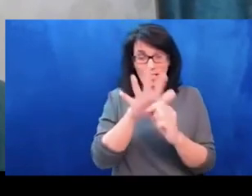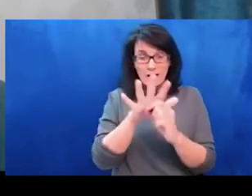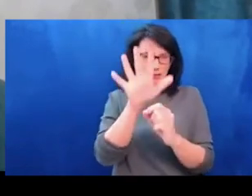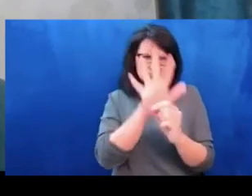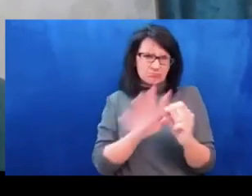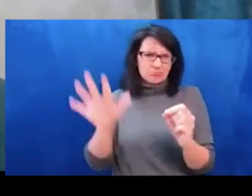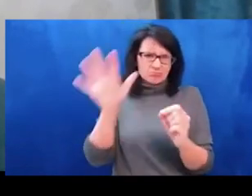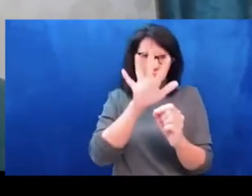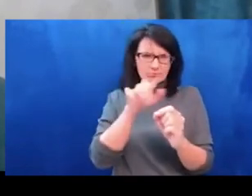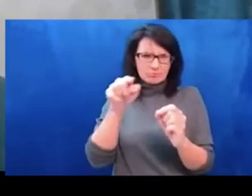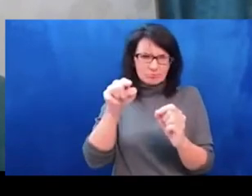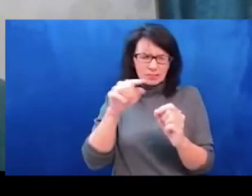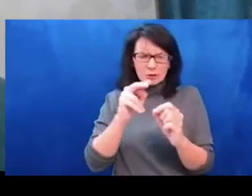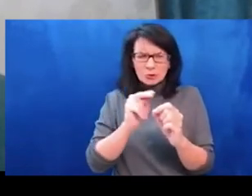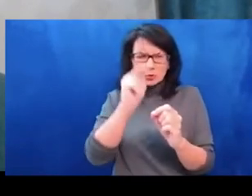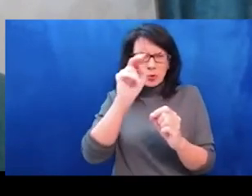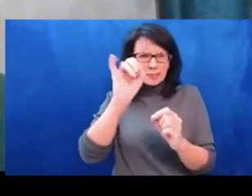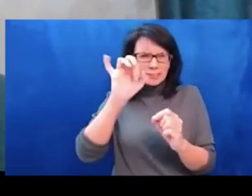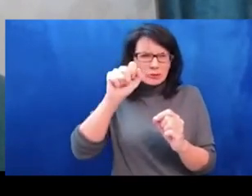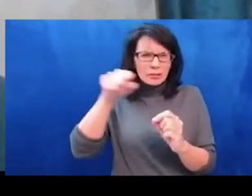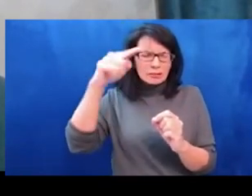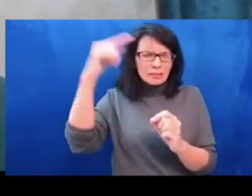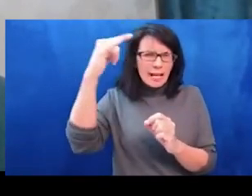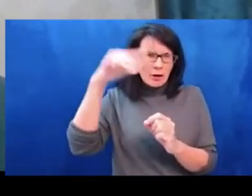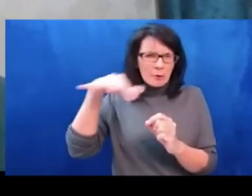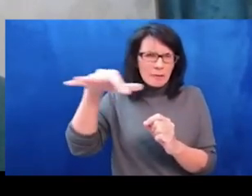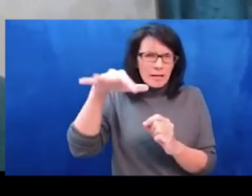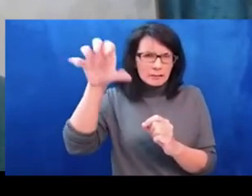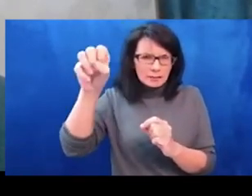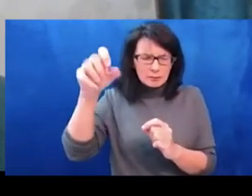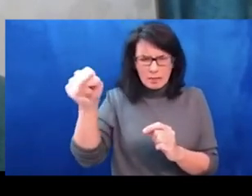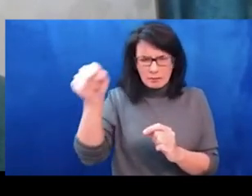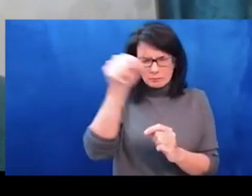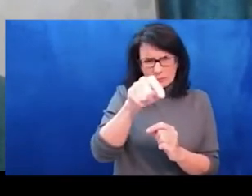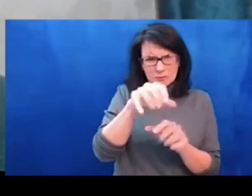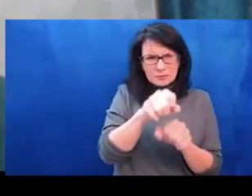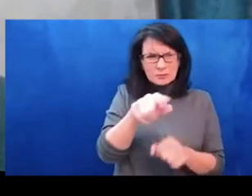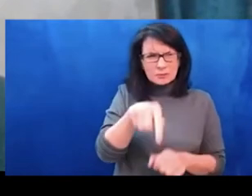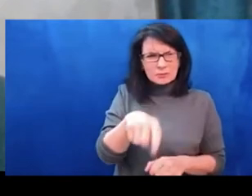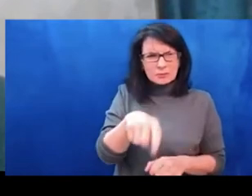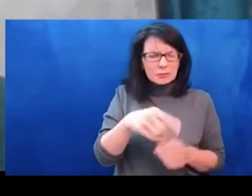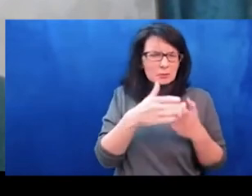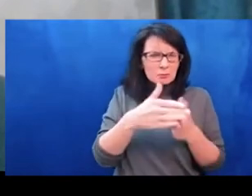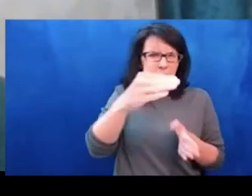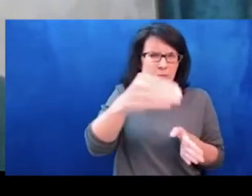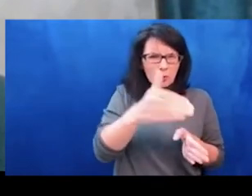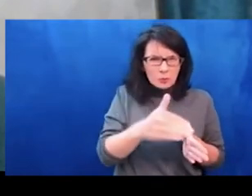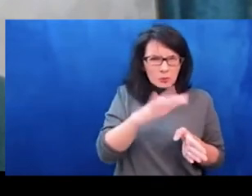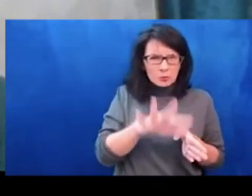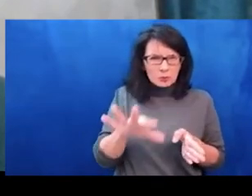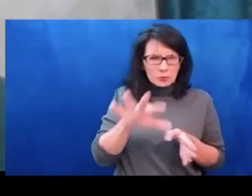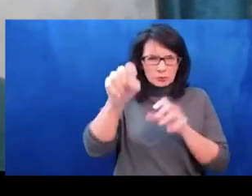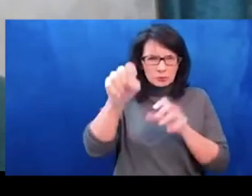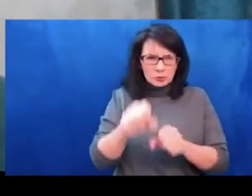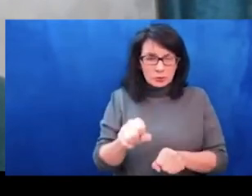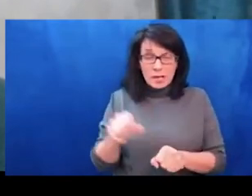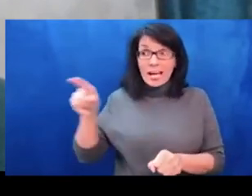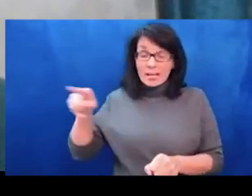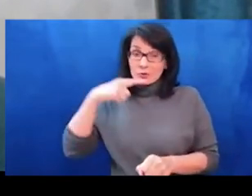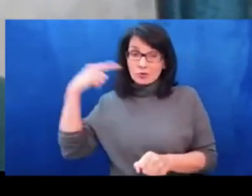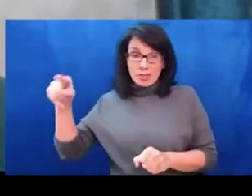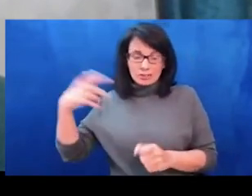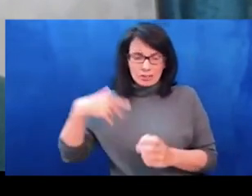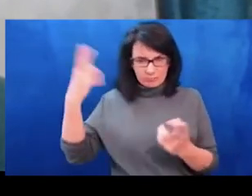community and the western world for all the well-documented war crimes that his army did in Syria. He